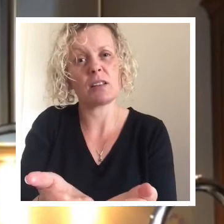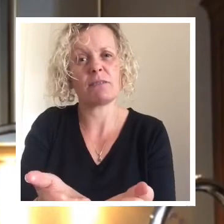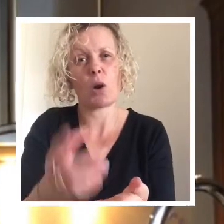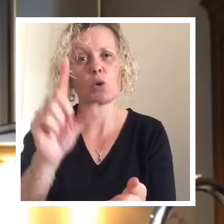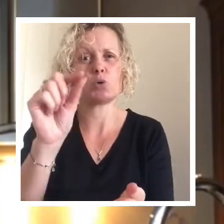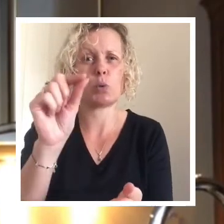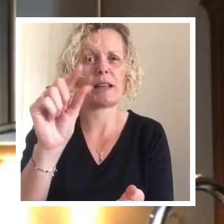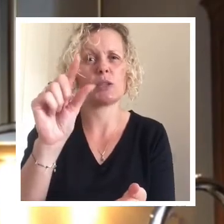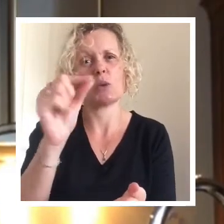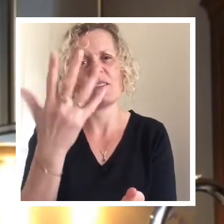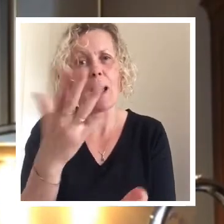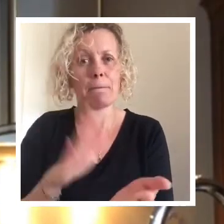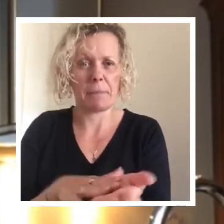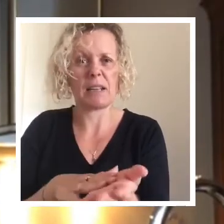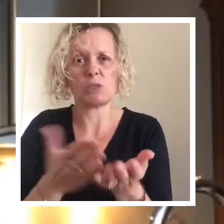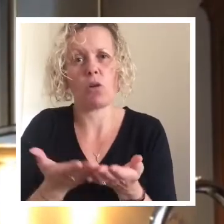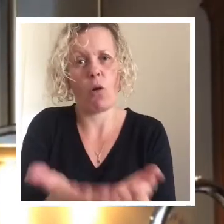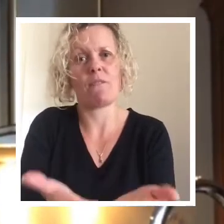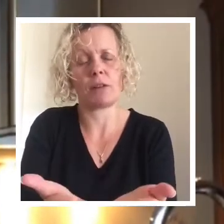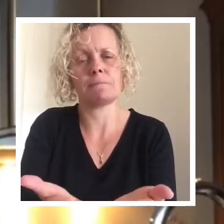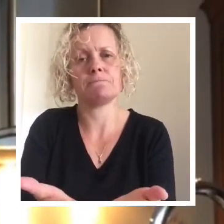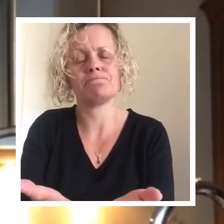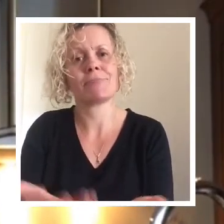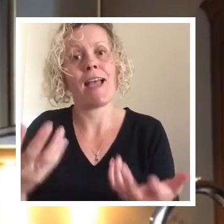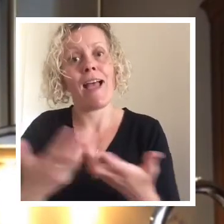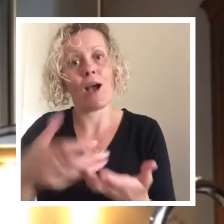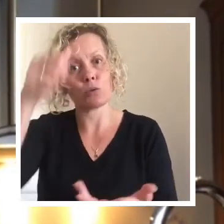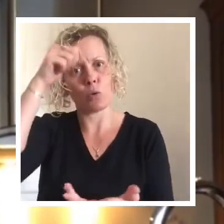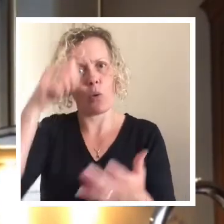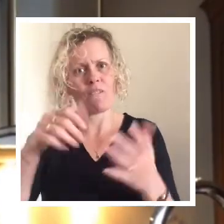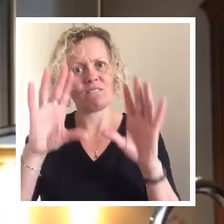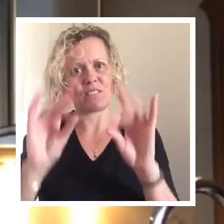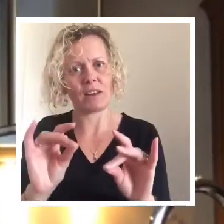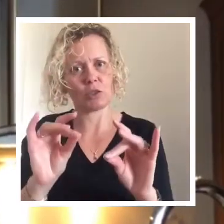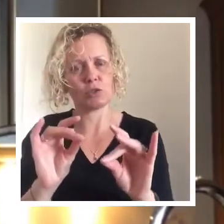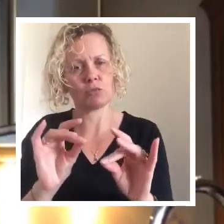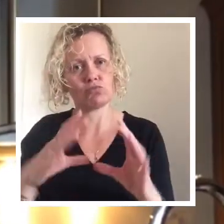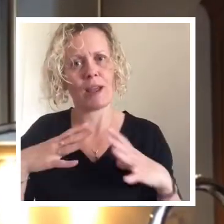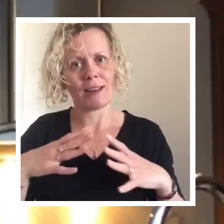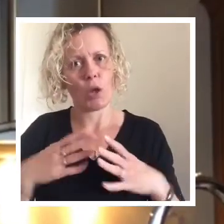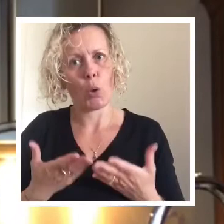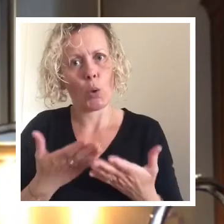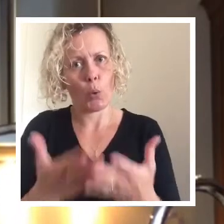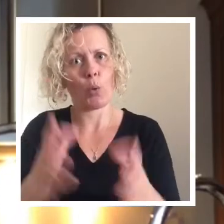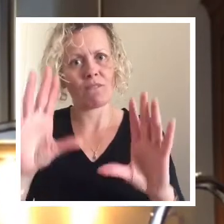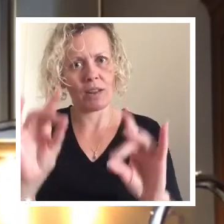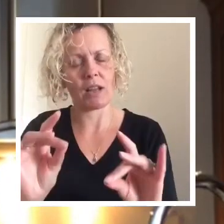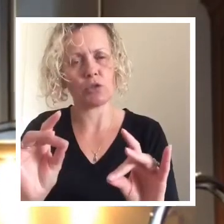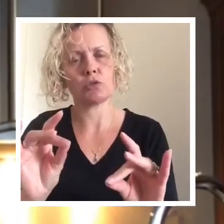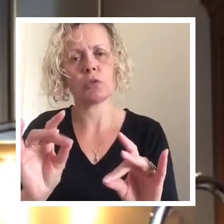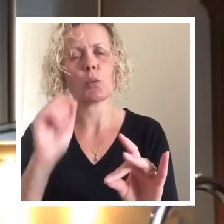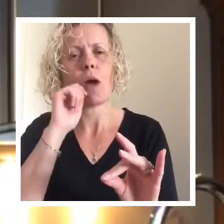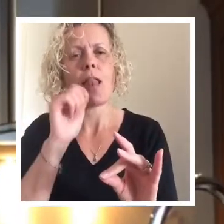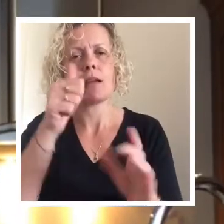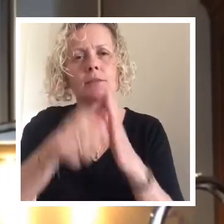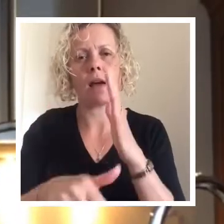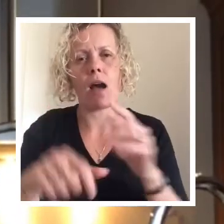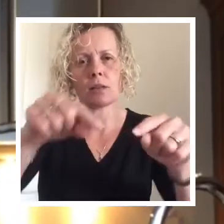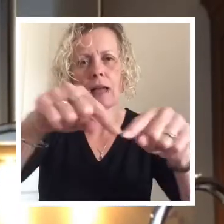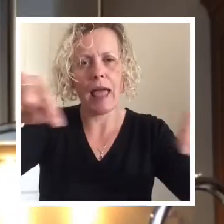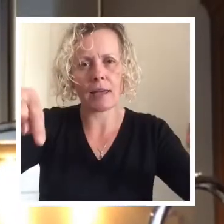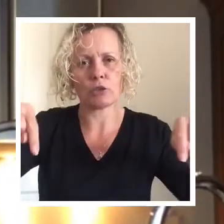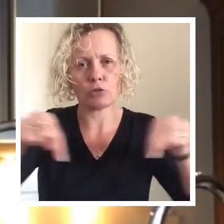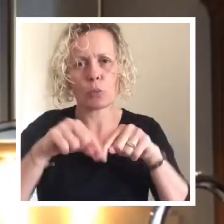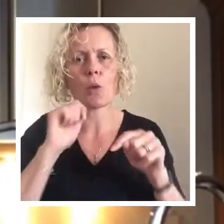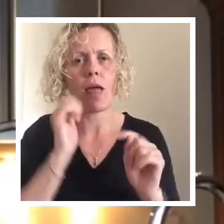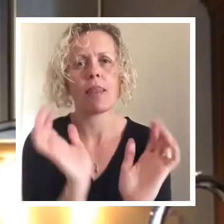about 20-25 minutes. Now the way you can tell it's cooked, it will start to come away from the edges, it will look like